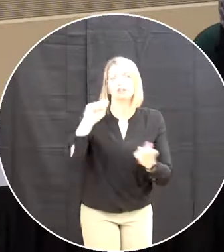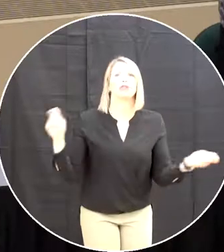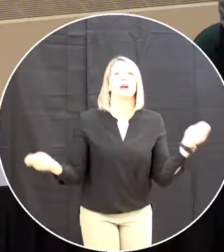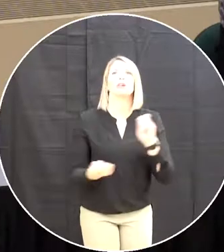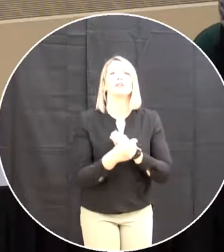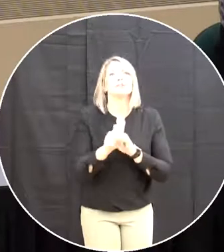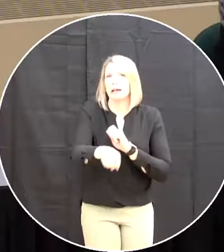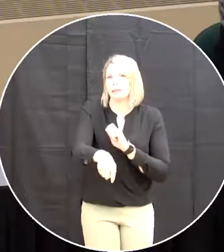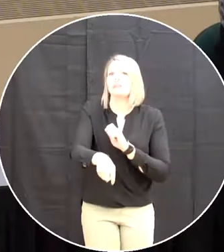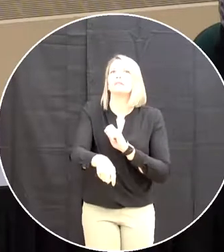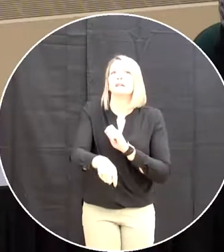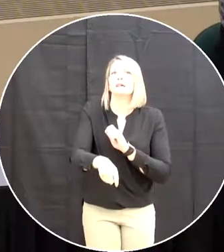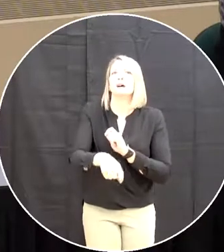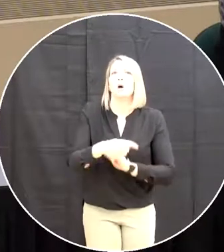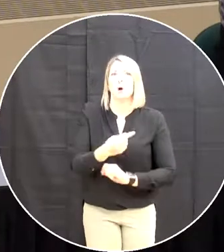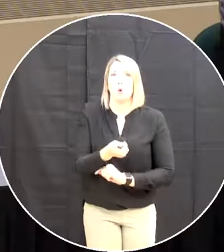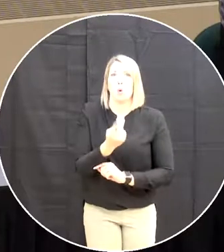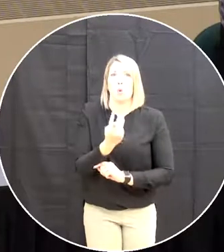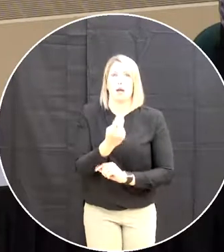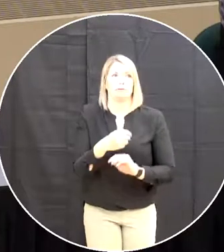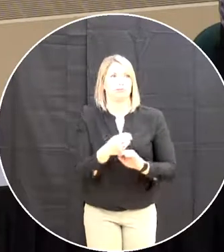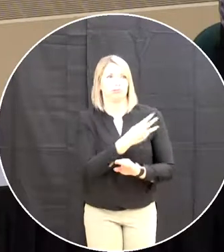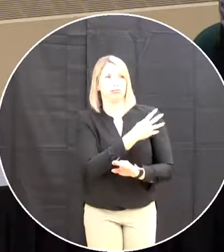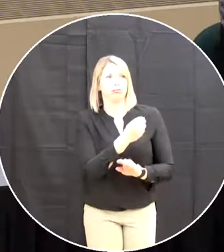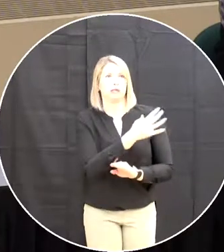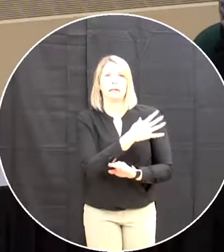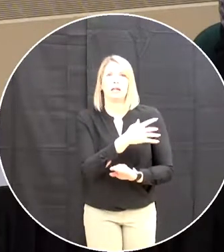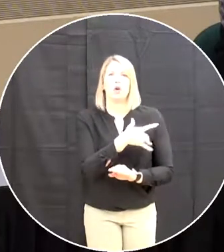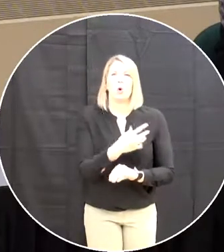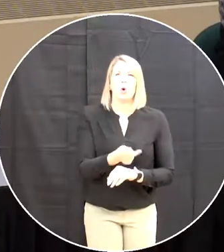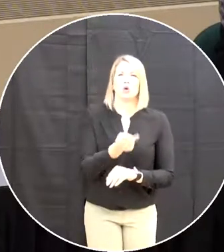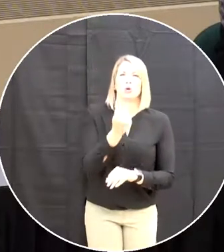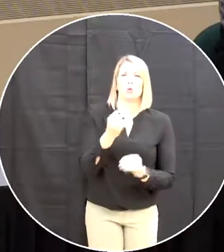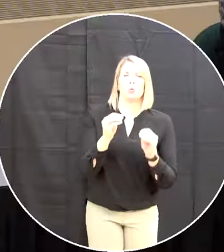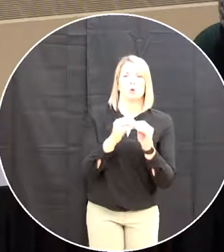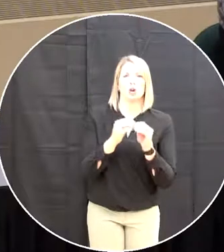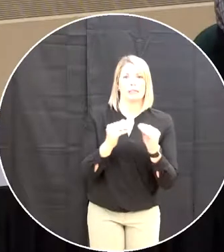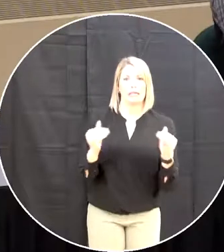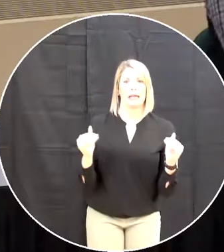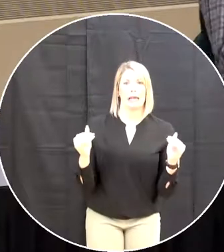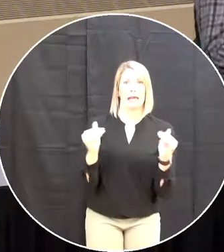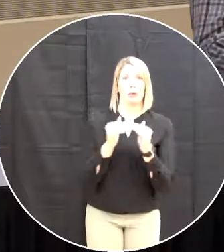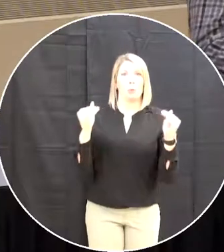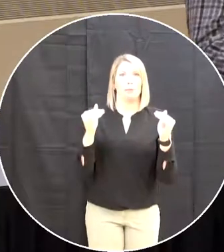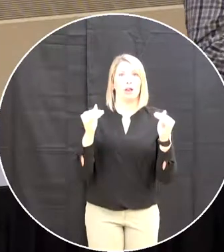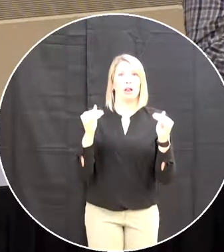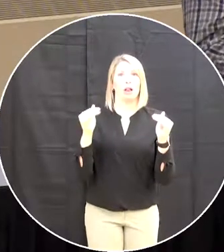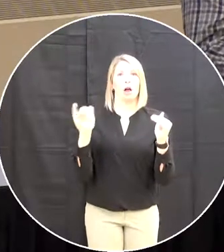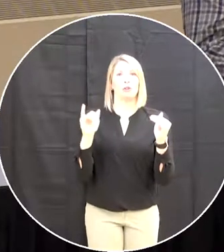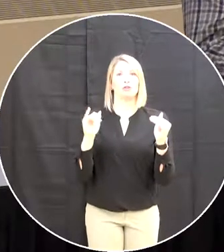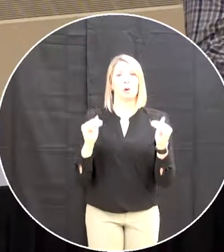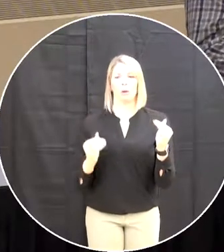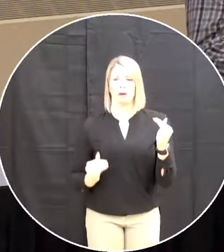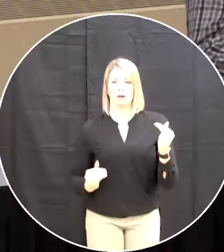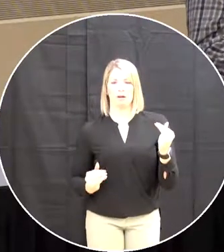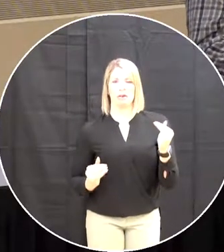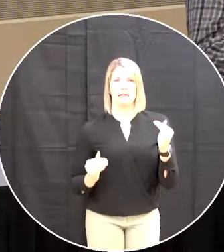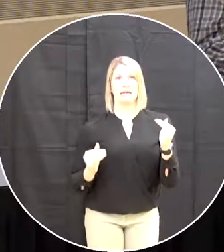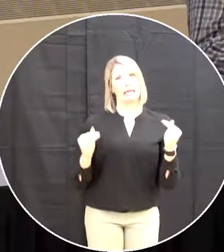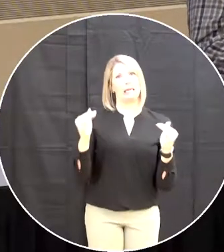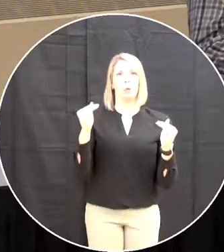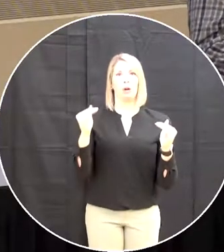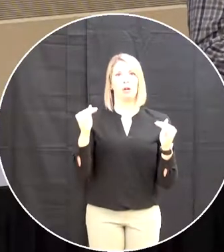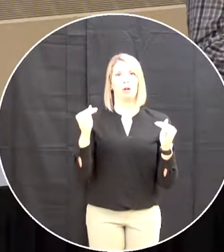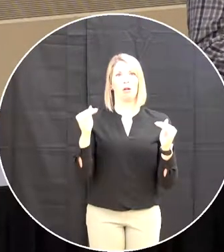after lunch talked about the words equal and equitable and i think we should look at that at this through that lens and